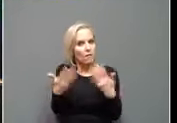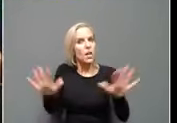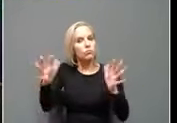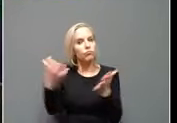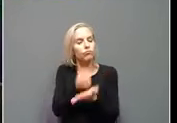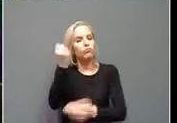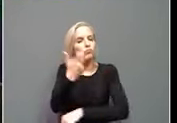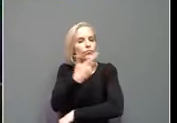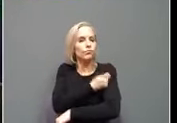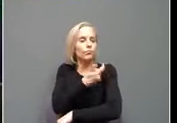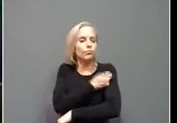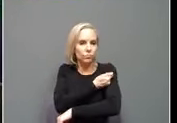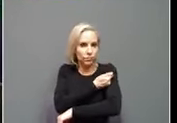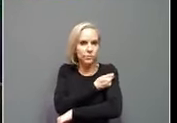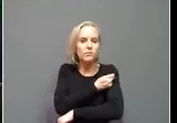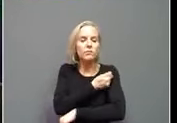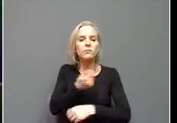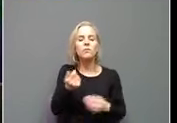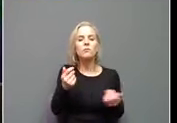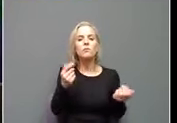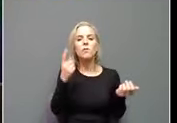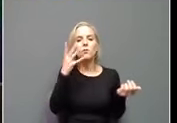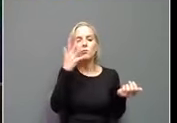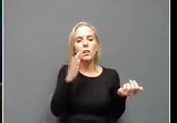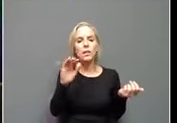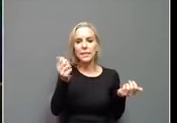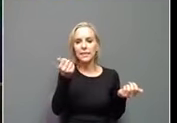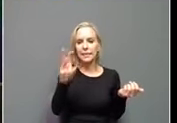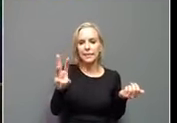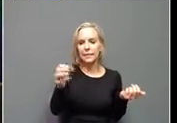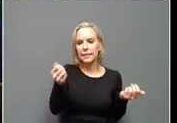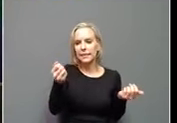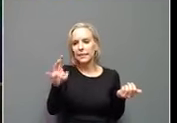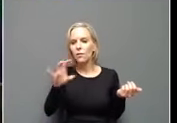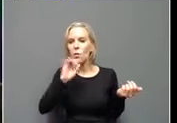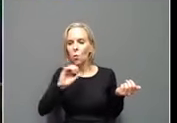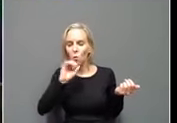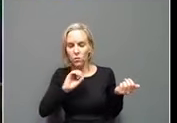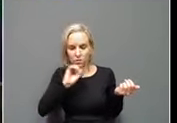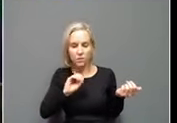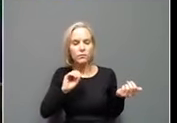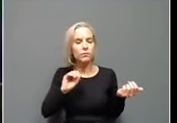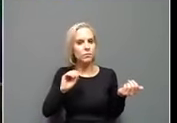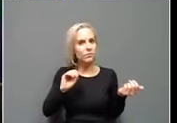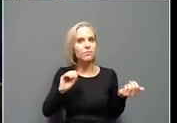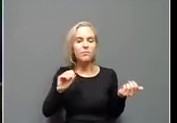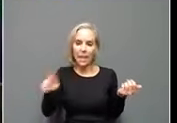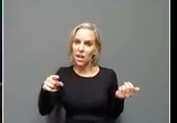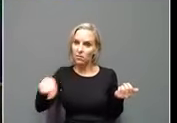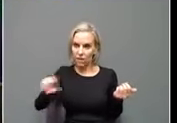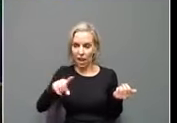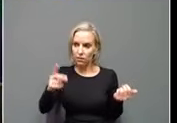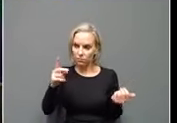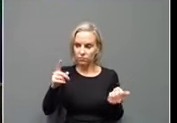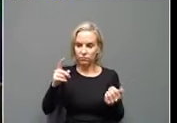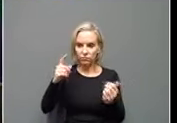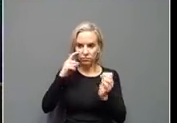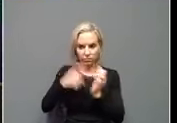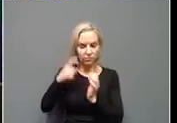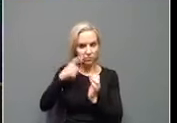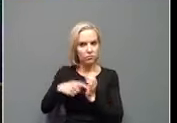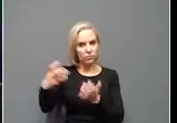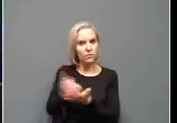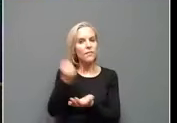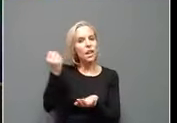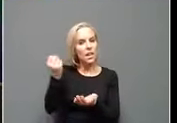It looks like 16 and 17-year-olds are definitely taking advantage of being able